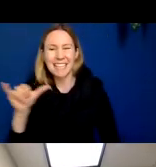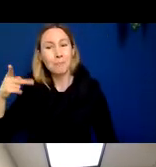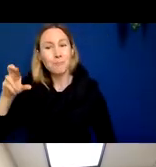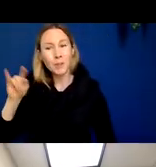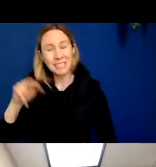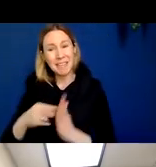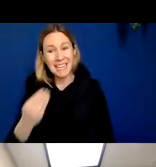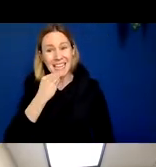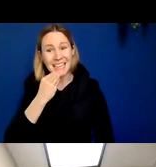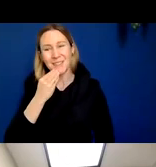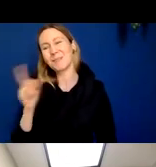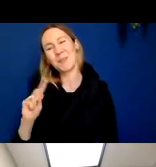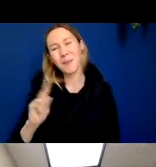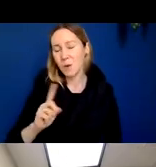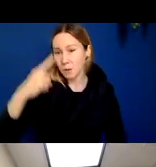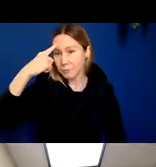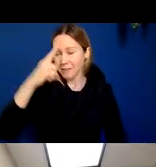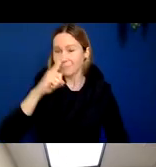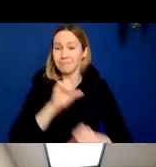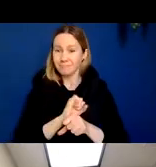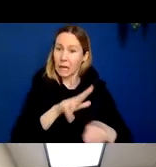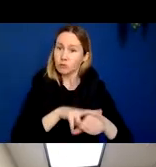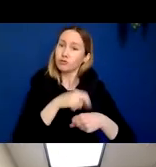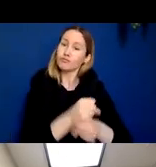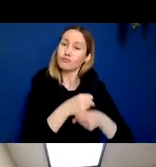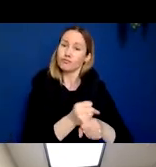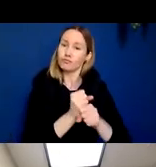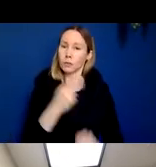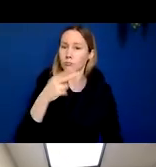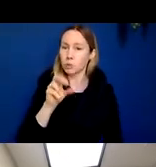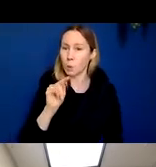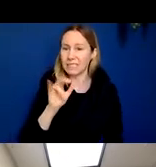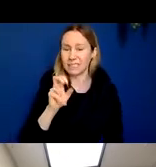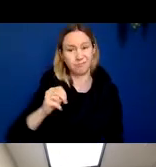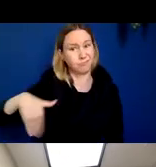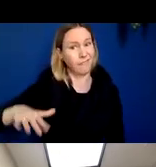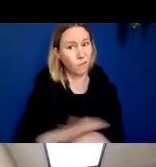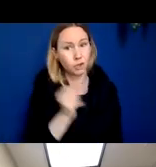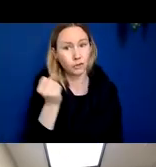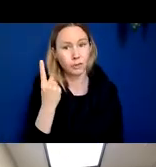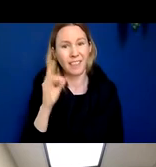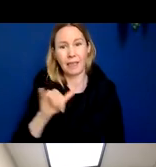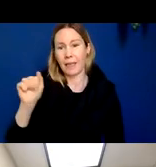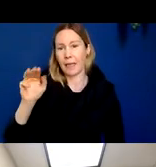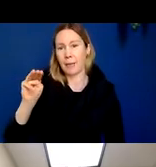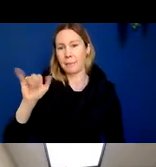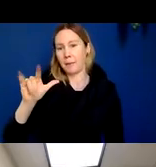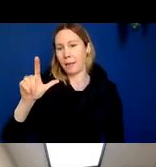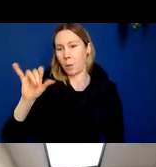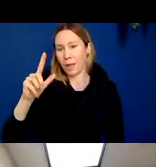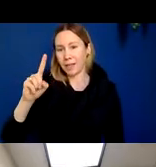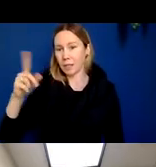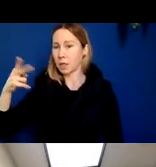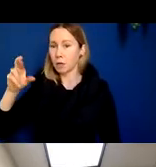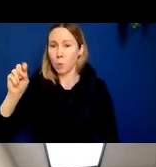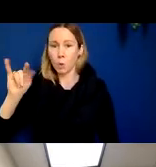our brains are naturally making. And for reasons that we don't fully understand, these amyloid peptides, these amyloid proteins start